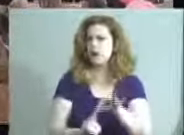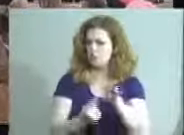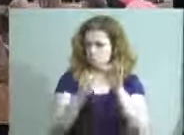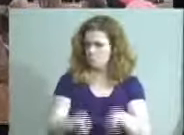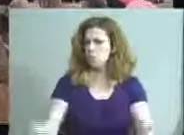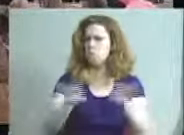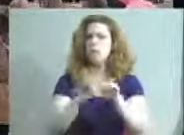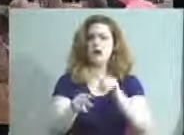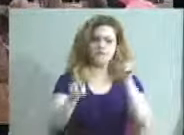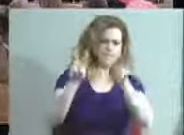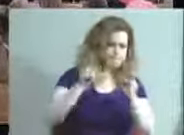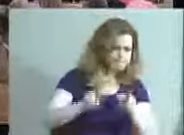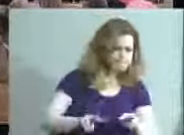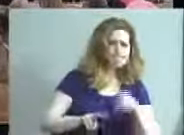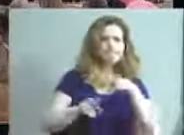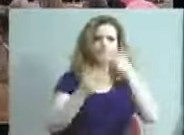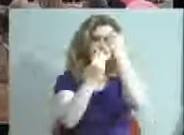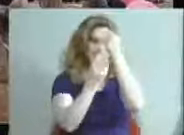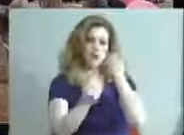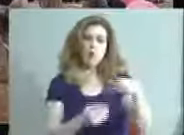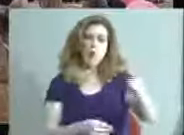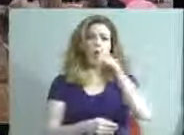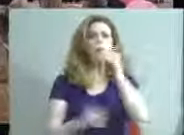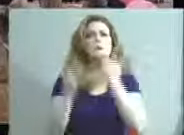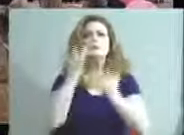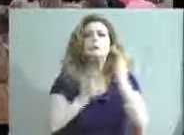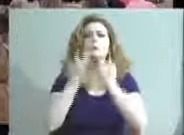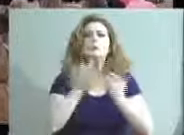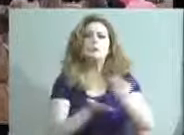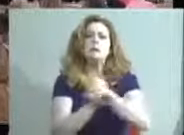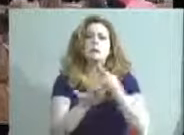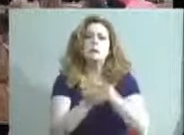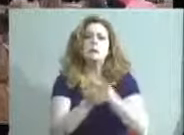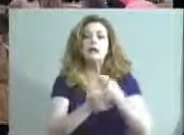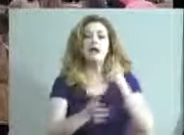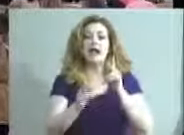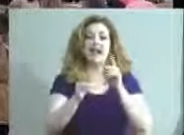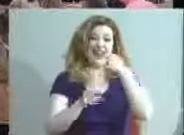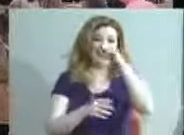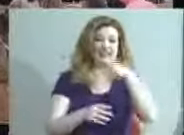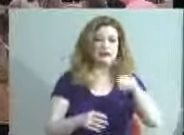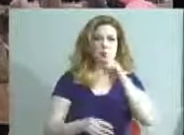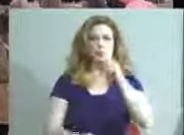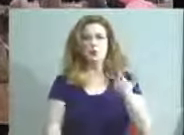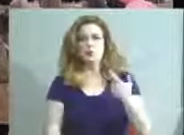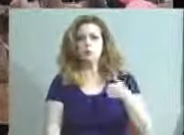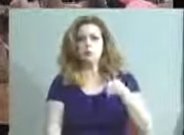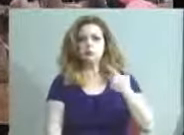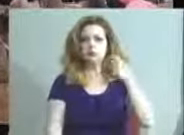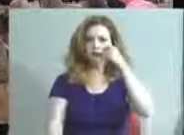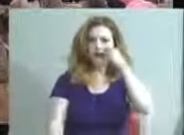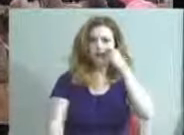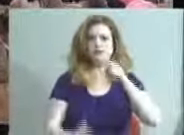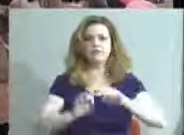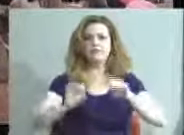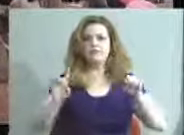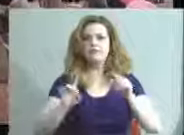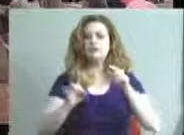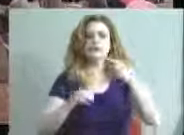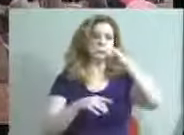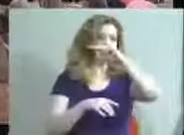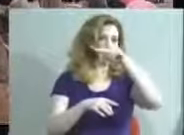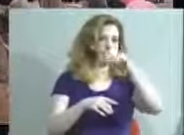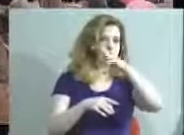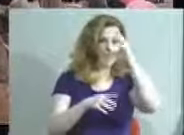look at the data for our students of low income, our kids of color, and especially our boys of color, as we know. Out of school time